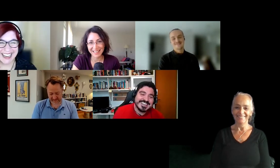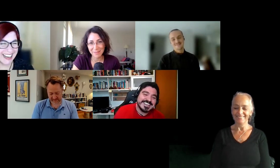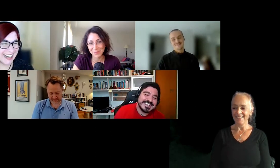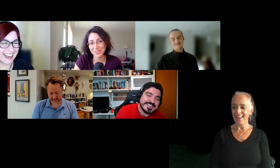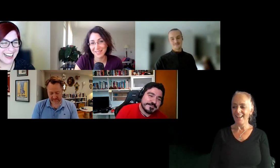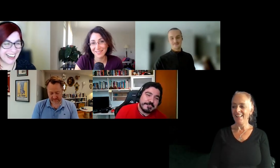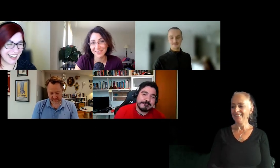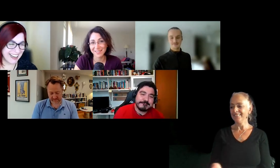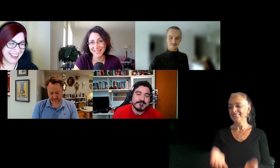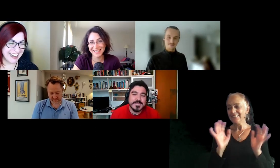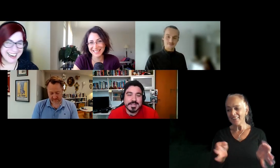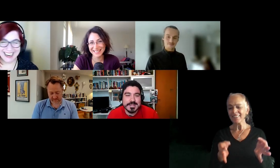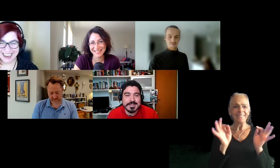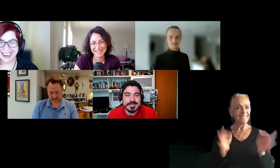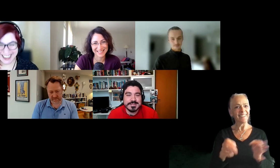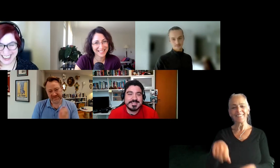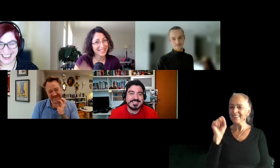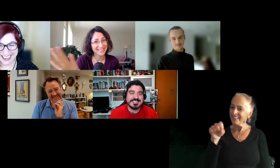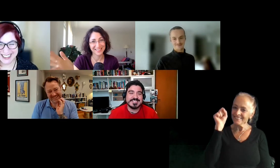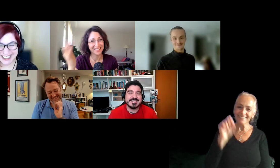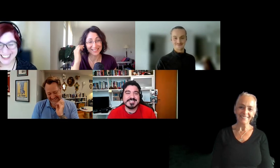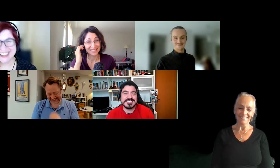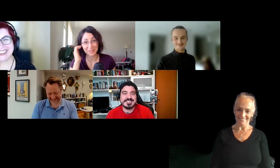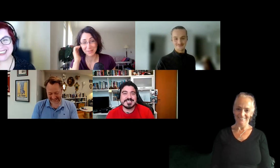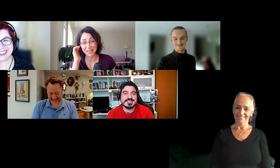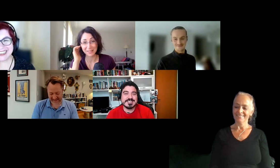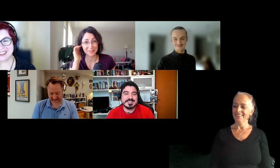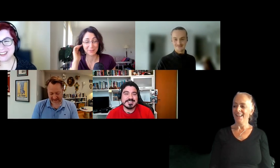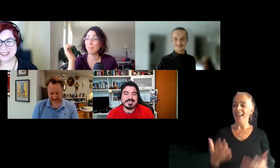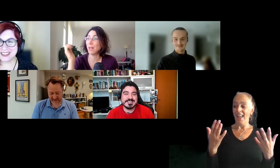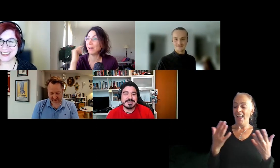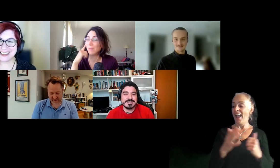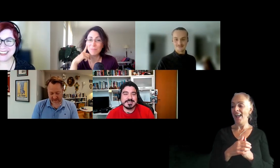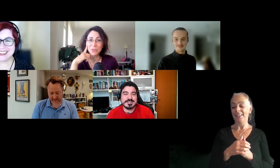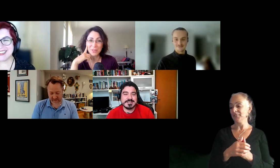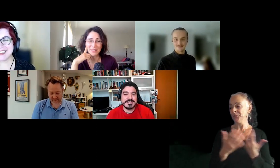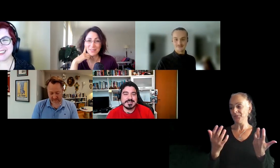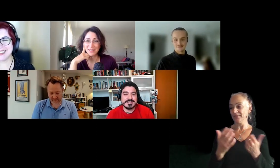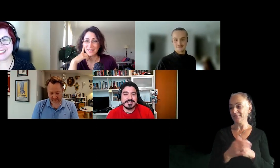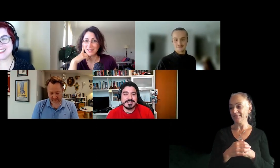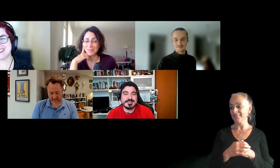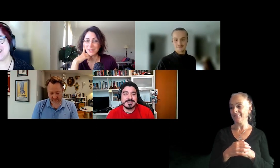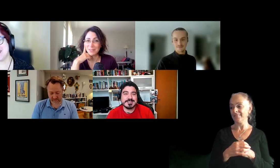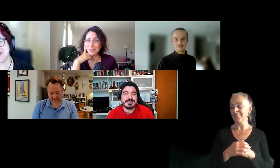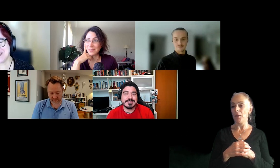They absolutely are. It's just, uh, completely, I, uh, most UX designers that I hired in my career